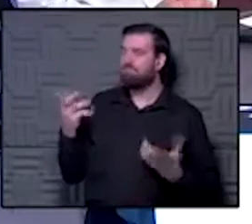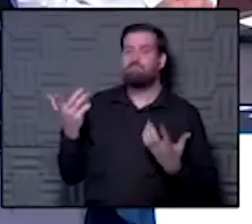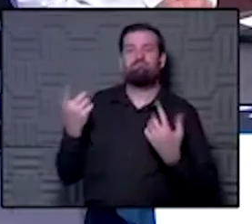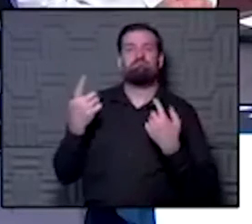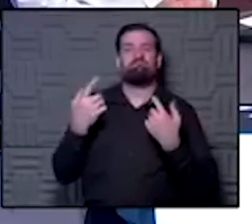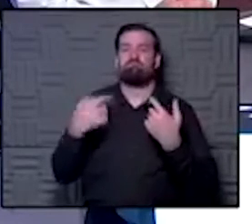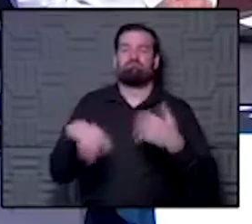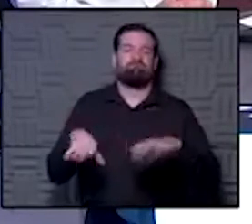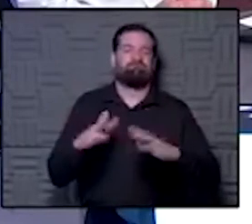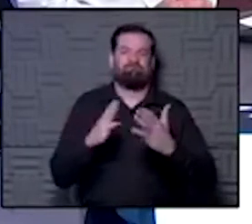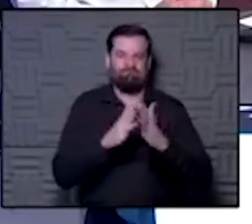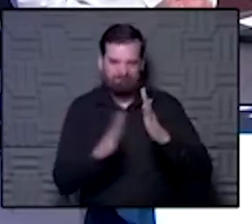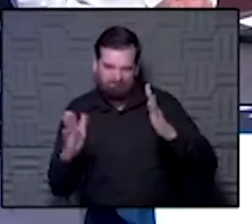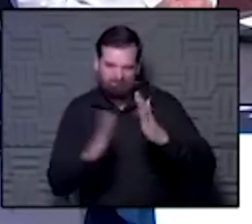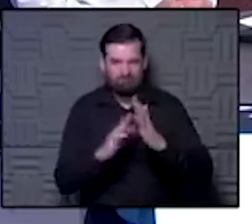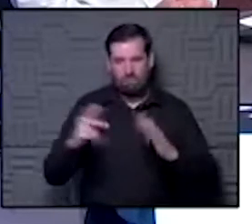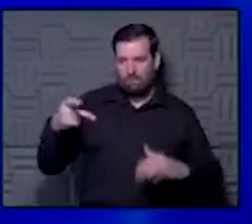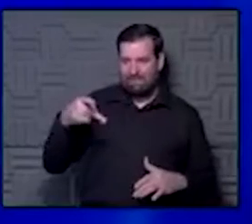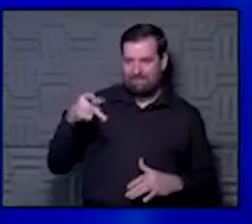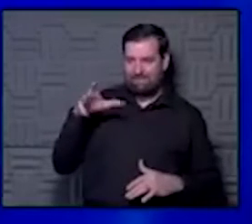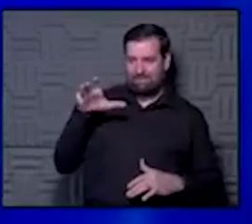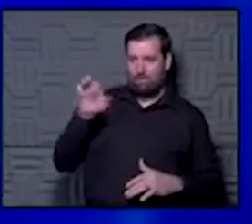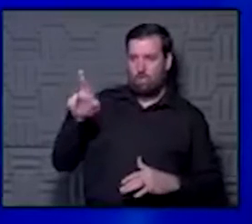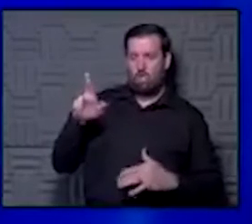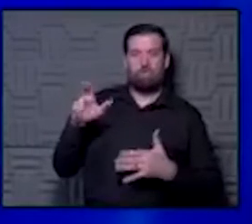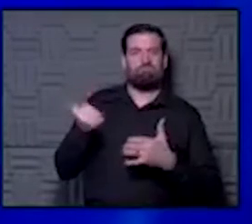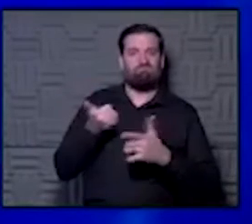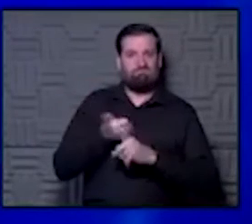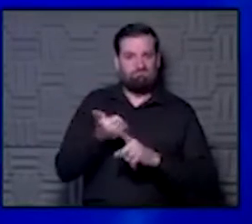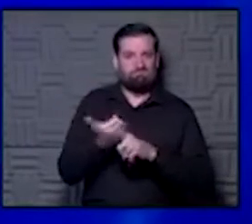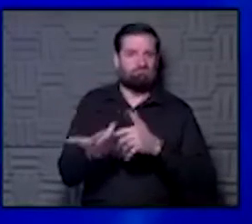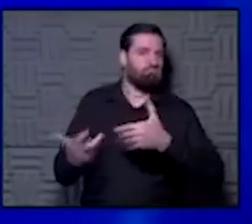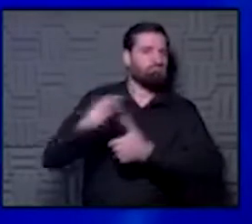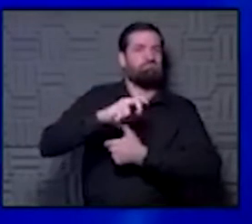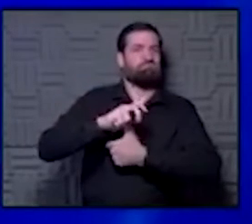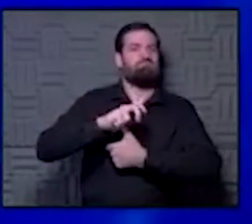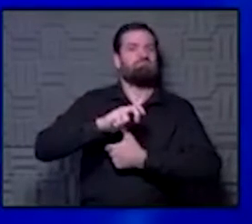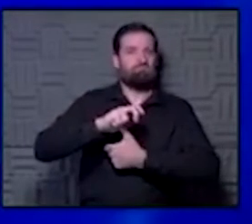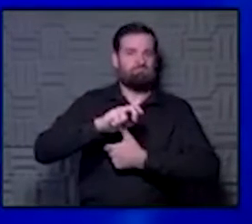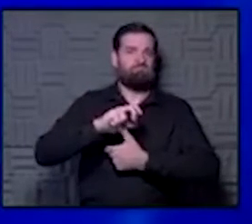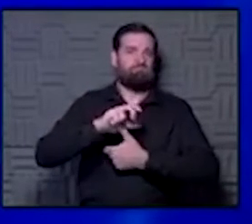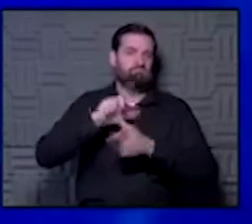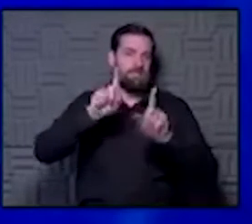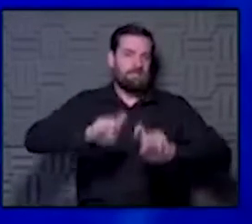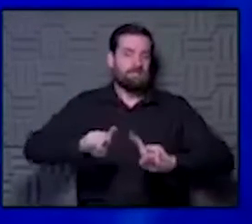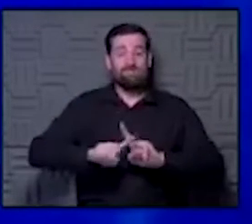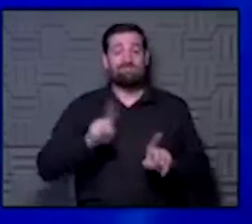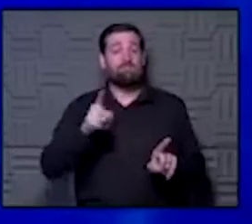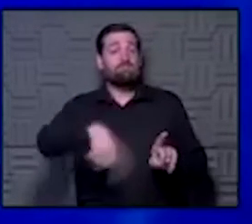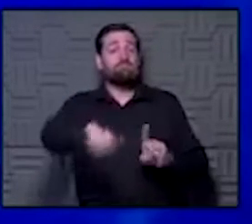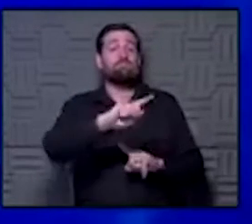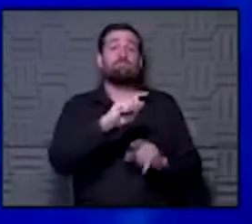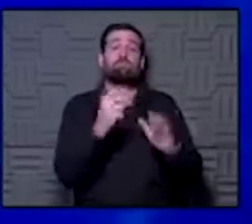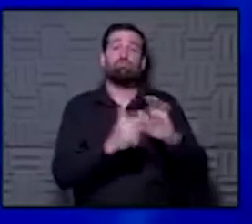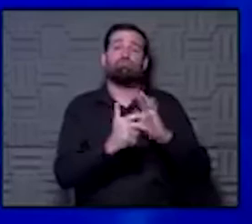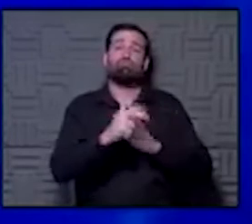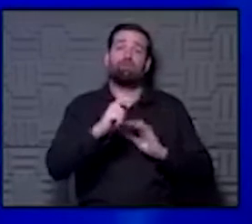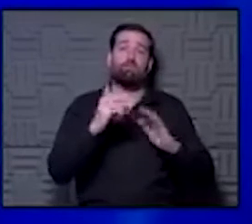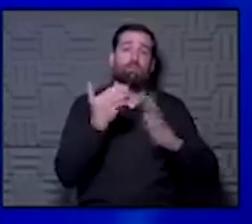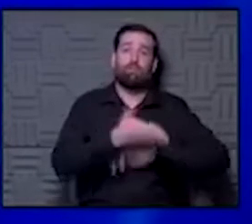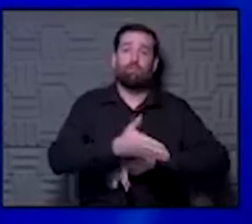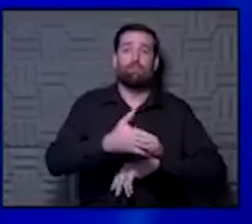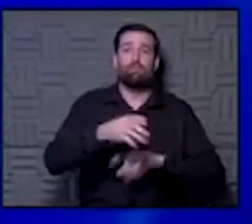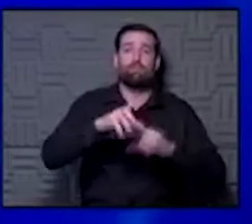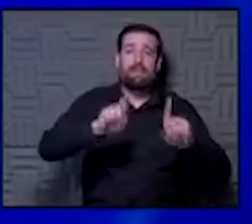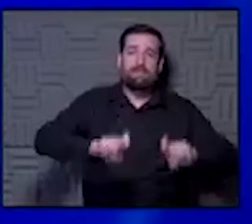You know, there's no question that the PCR nasal swab is the gold standard. On the other hand, the tests that these drive-through people or the drive-through clinics are